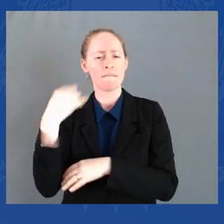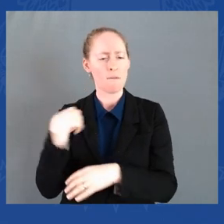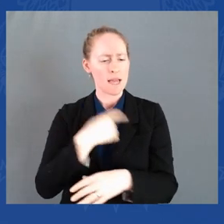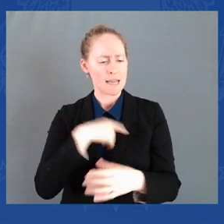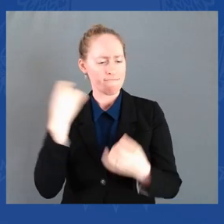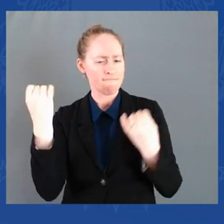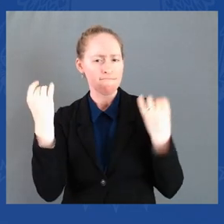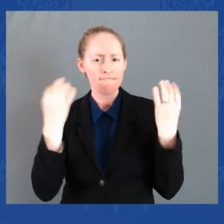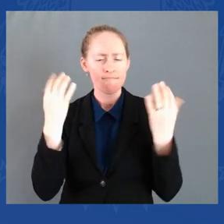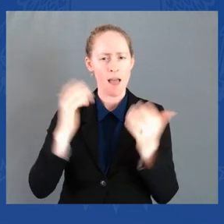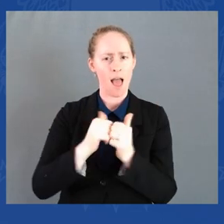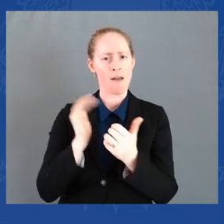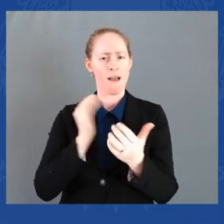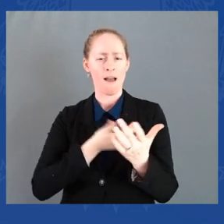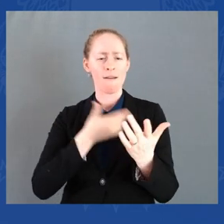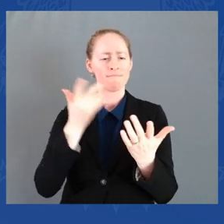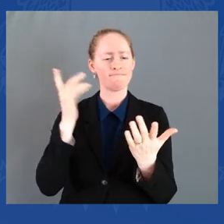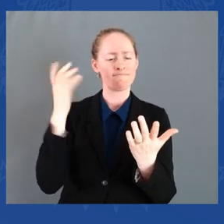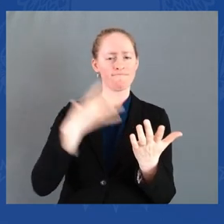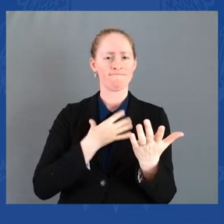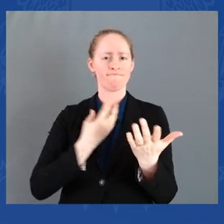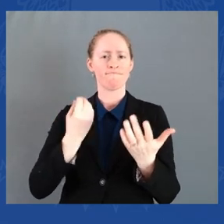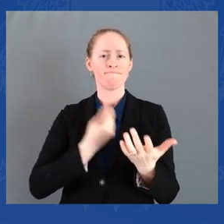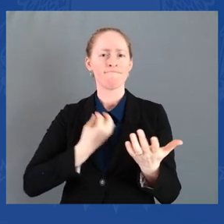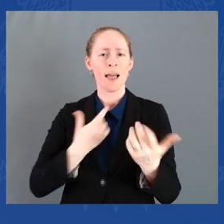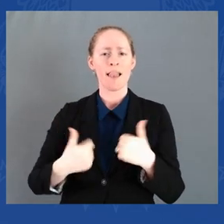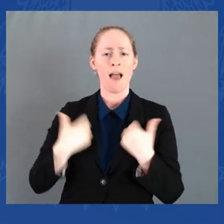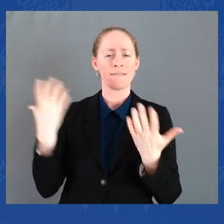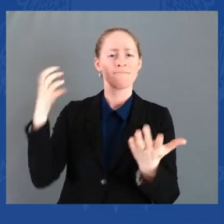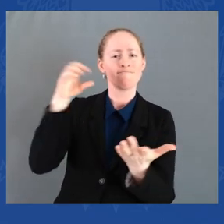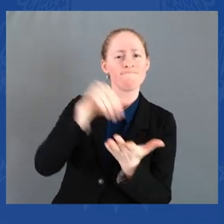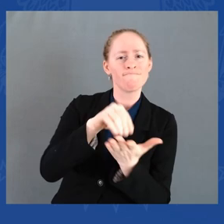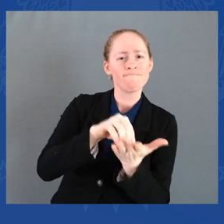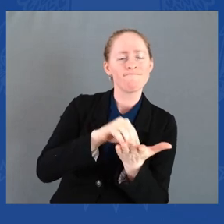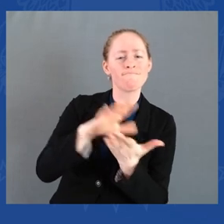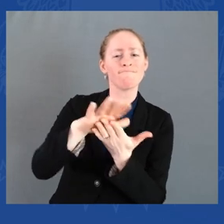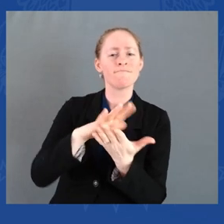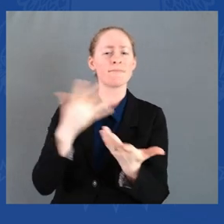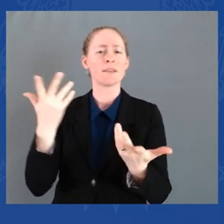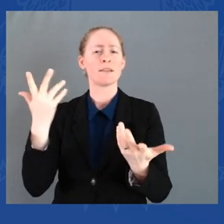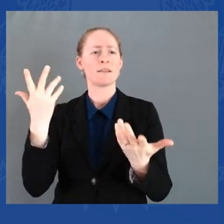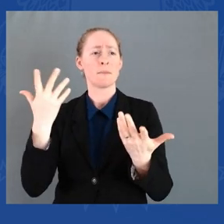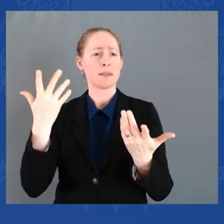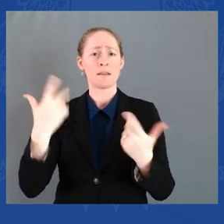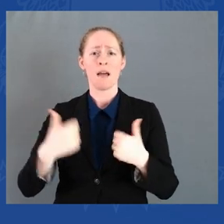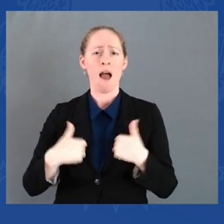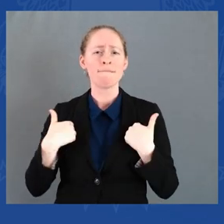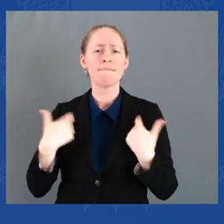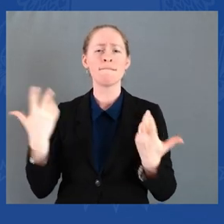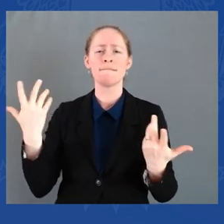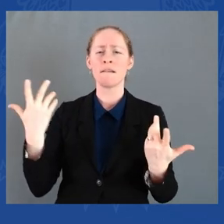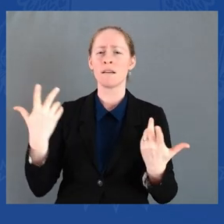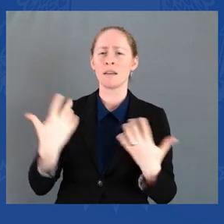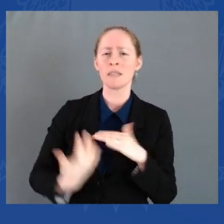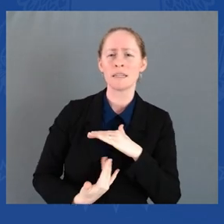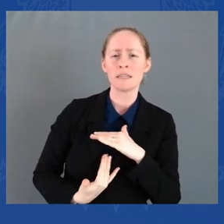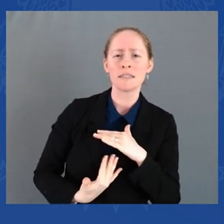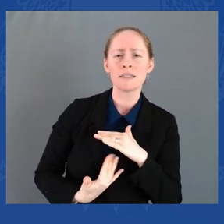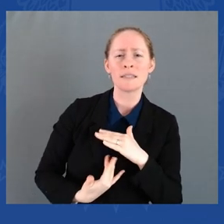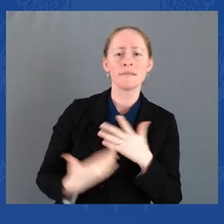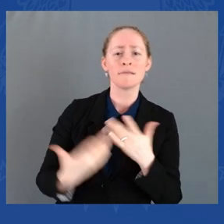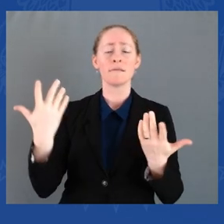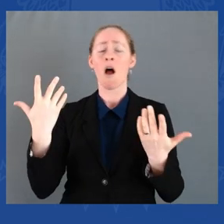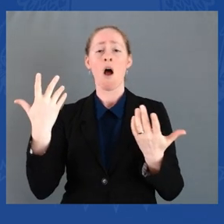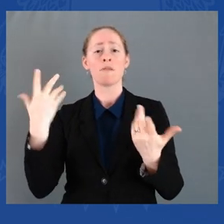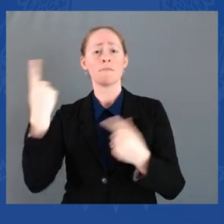even forgetful, relegating some to the footnotes of history. But stories can inspire us